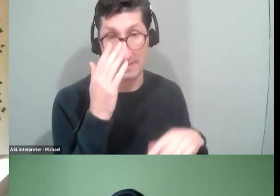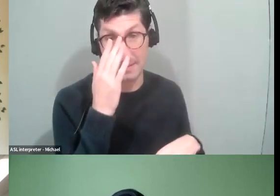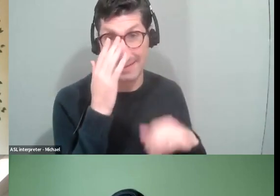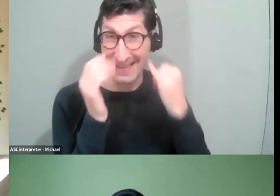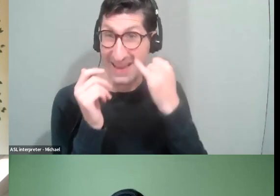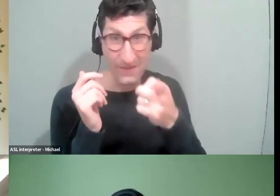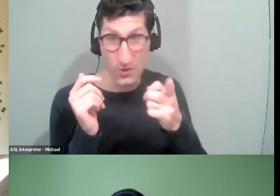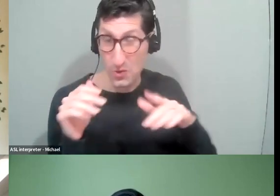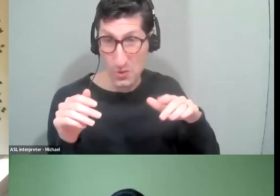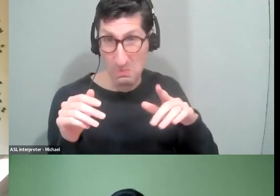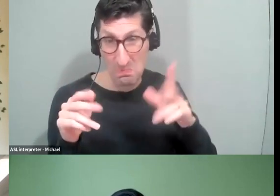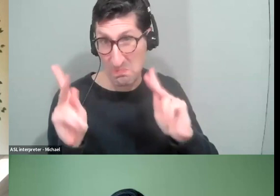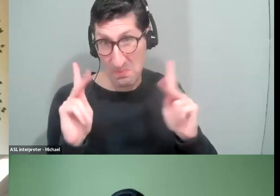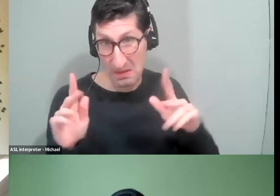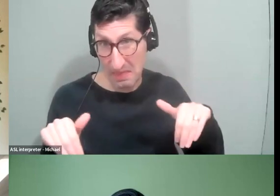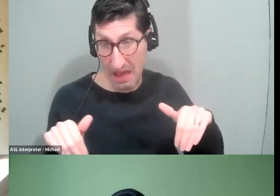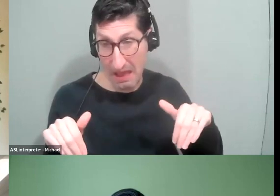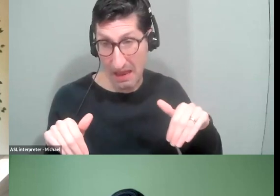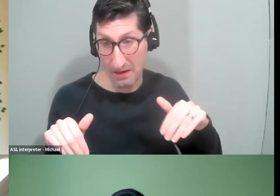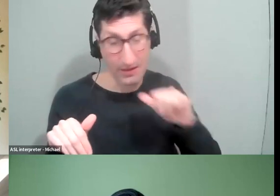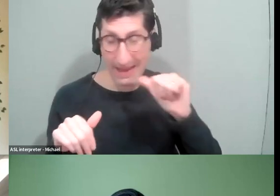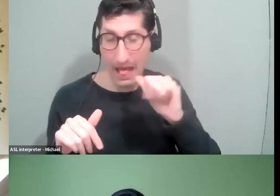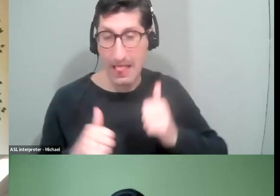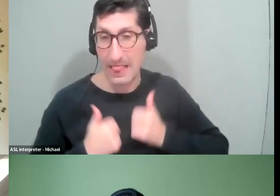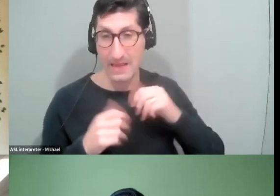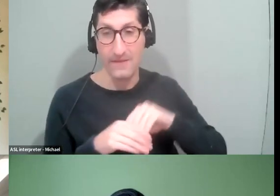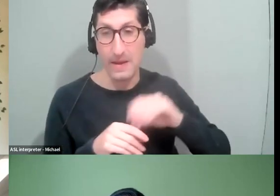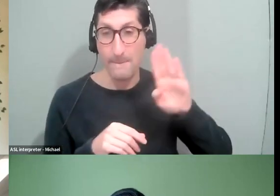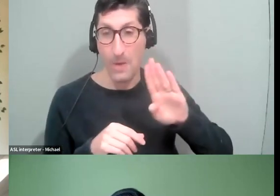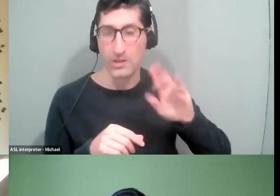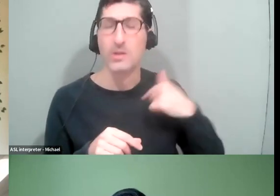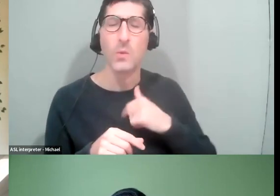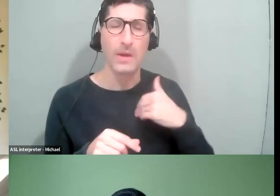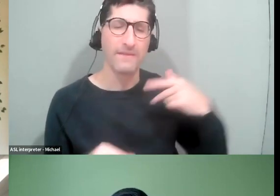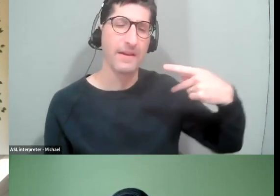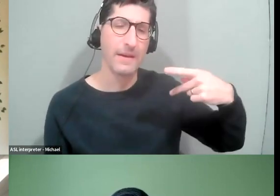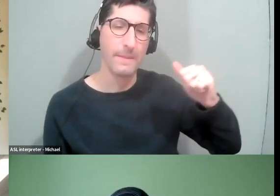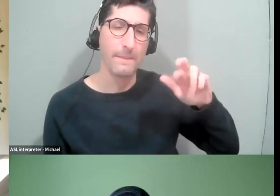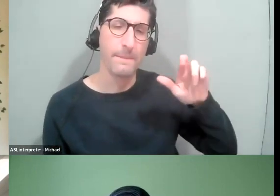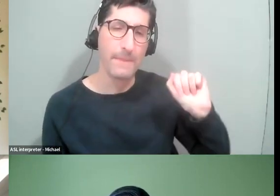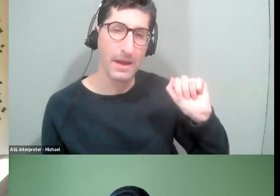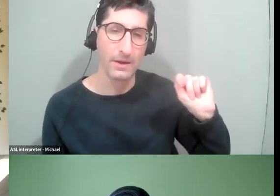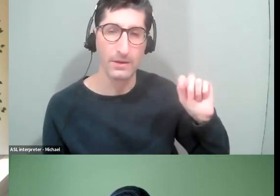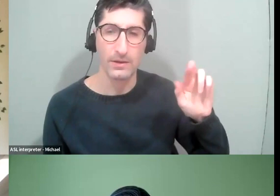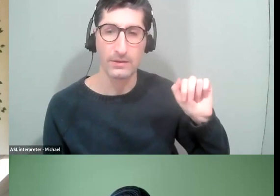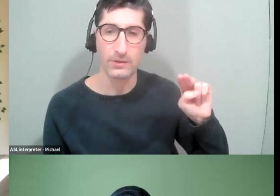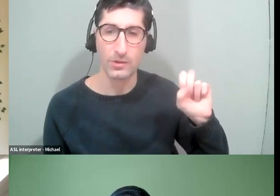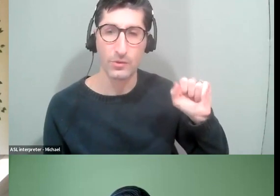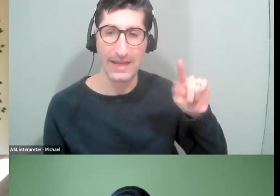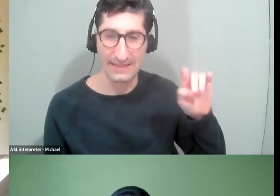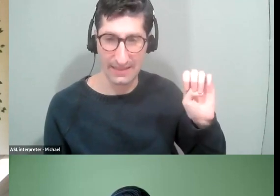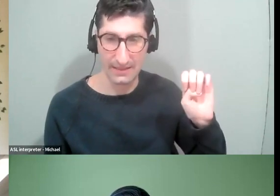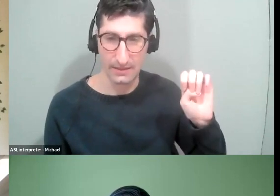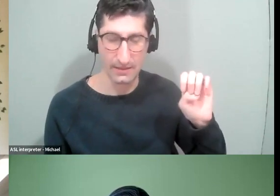in Boston, there's also what we would call paratransit services offered by regional transit